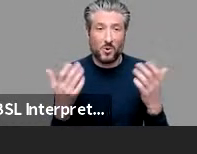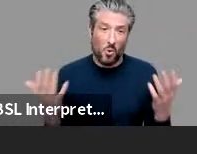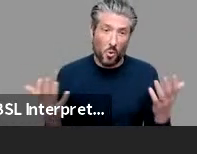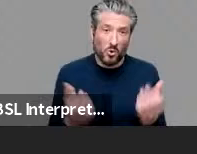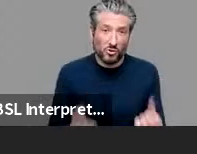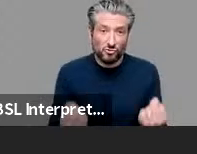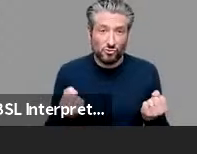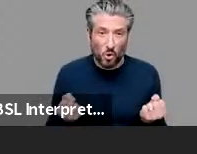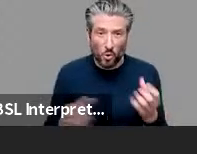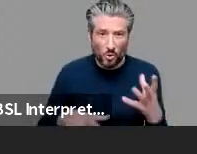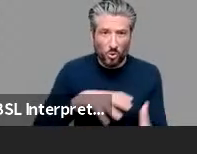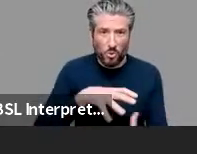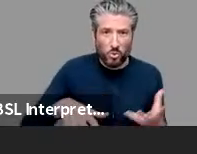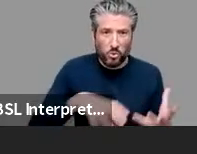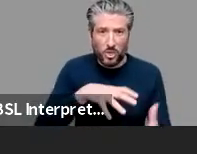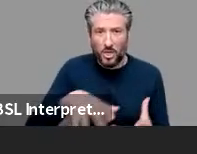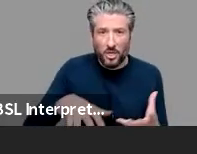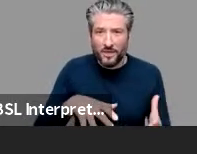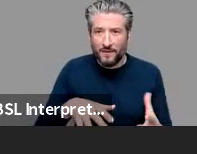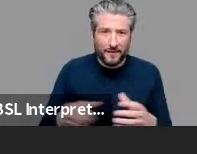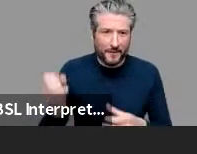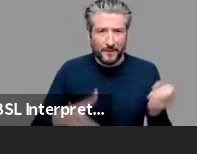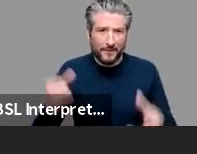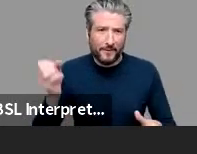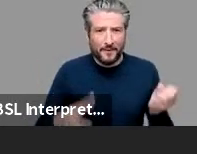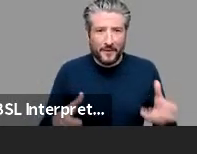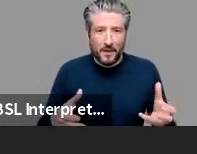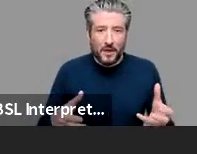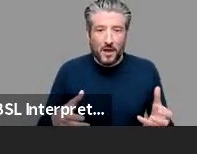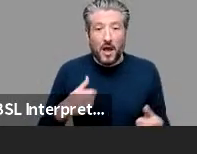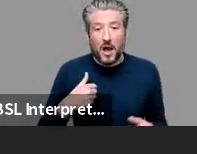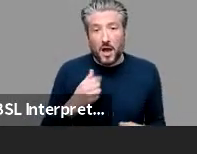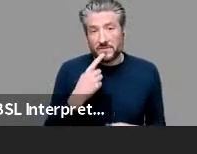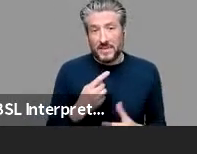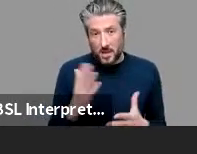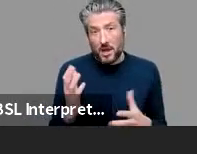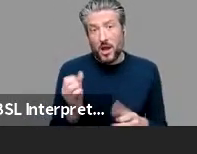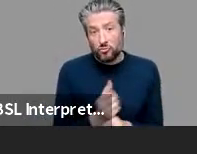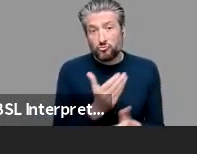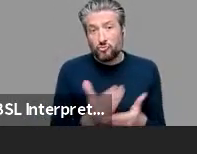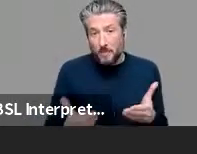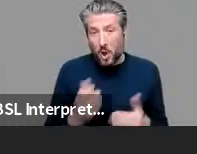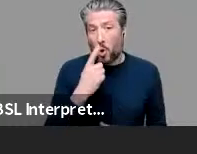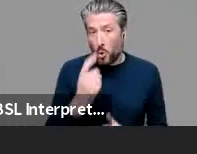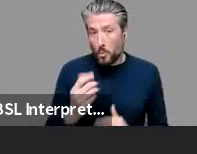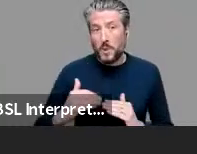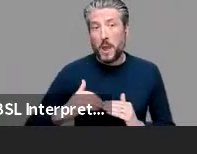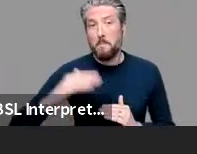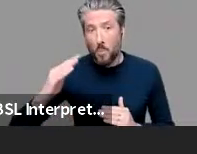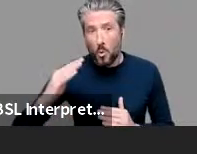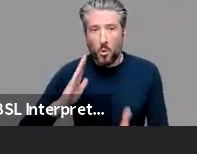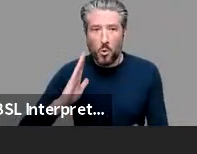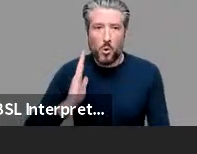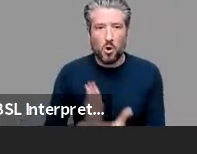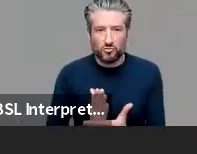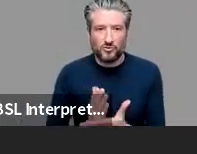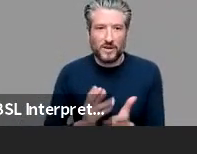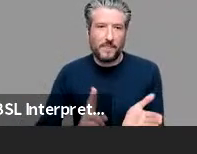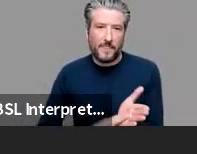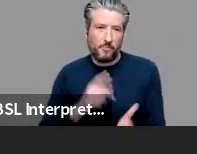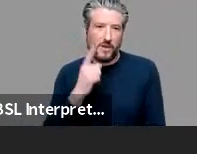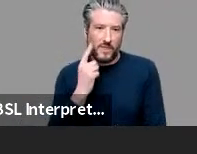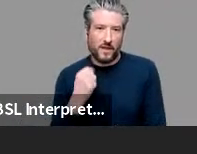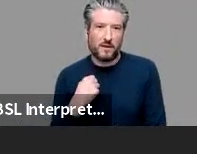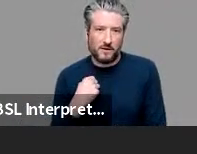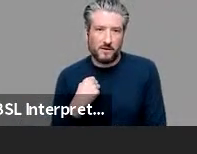i will be arguing that grammar may be more concrete that we think and it's really important for us to stay faithful to the experience